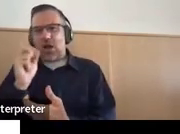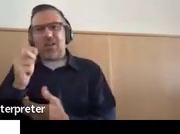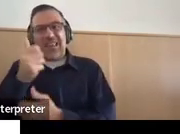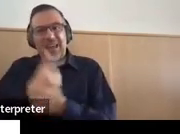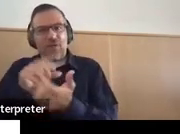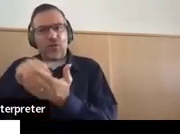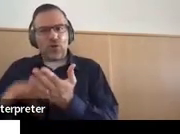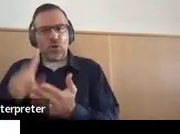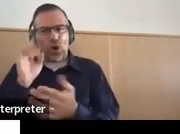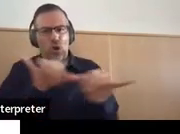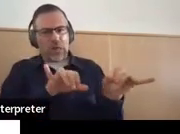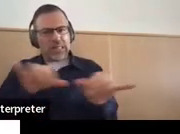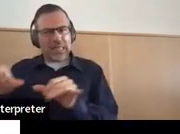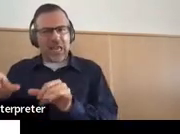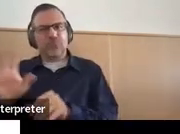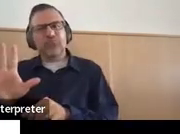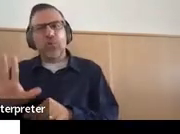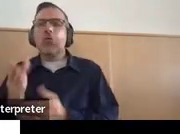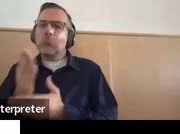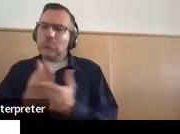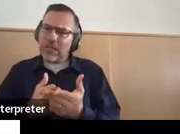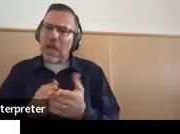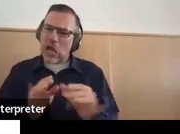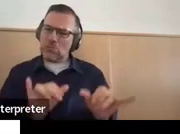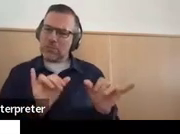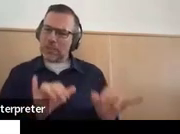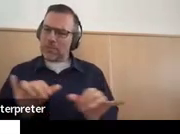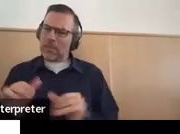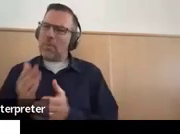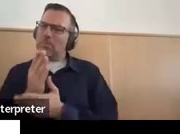be overlaps because of courses, but they shouldn't all of them.